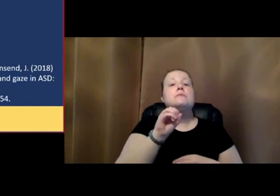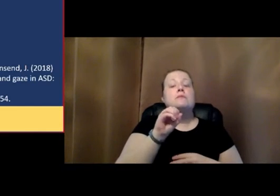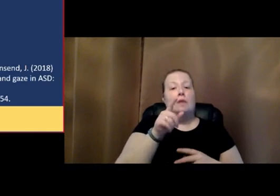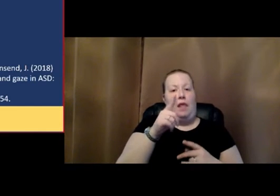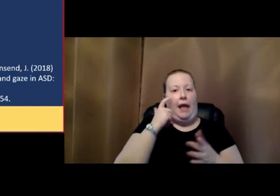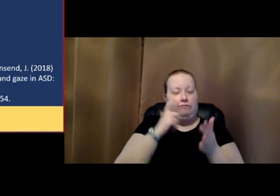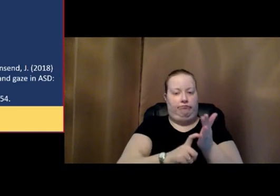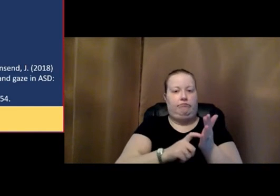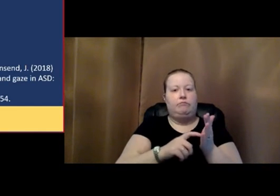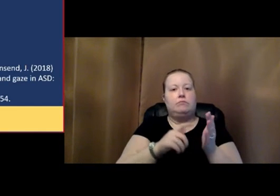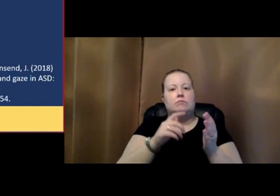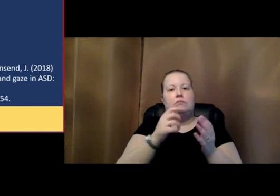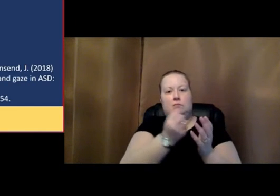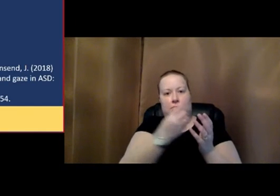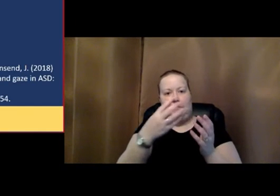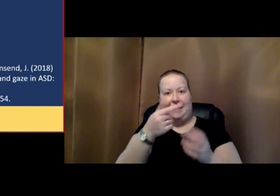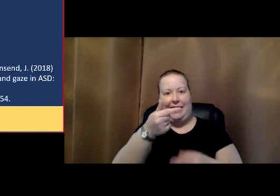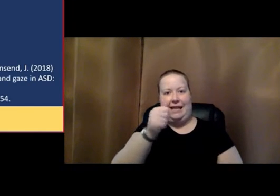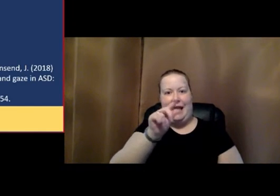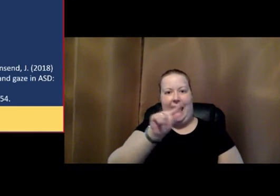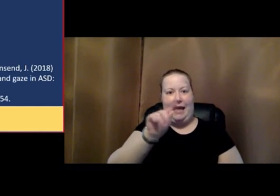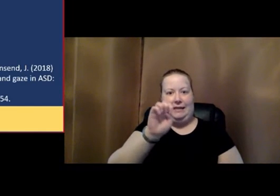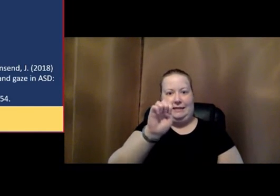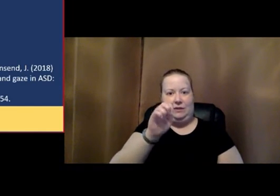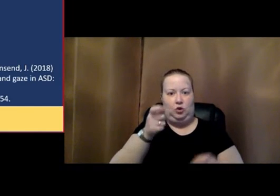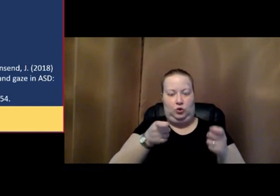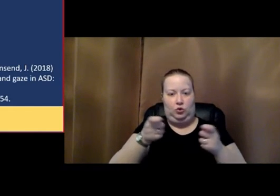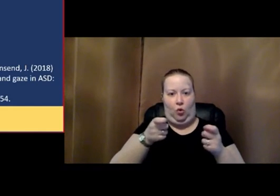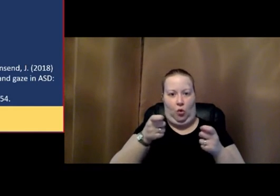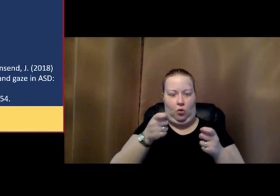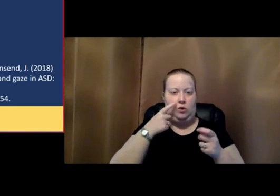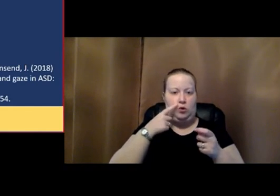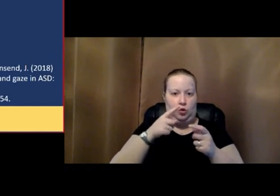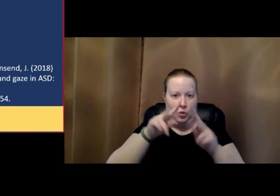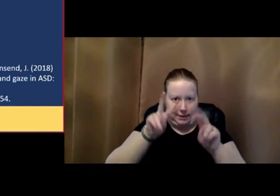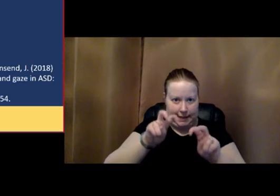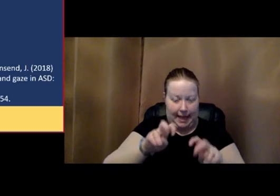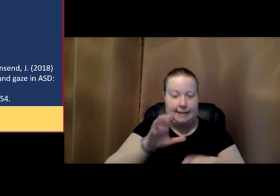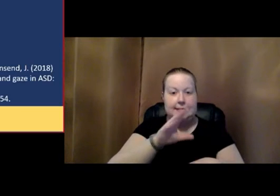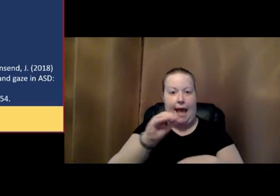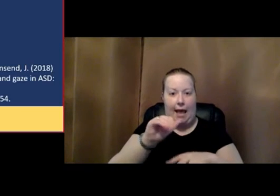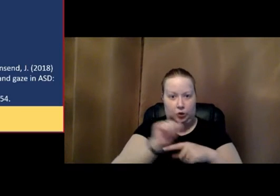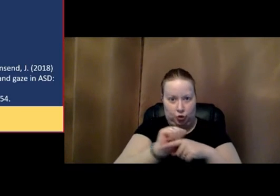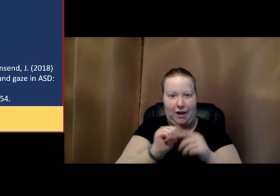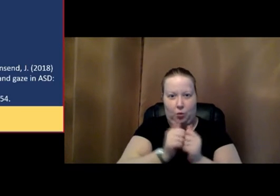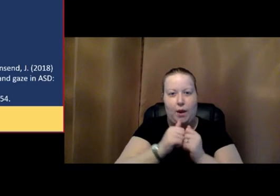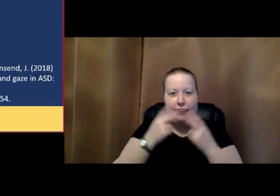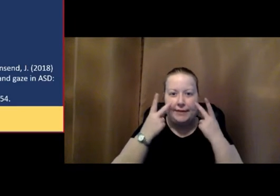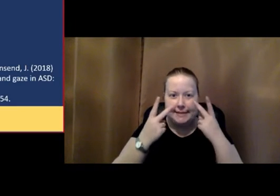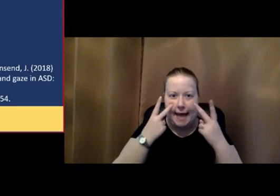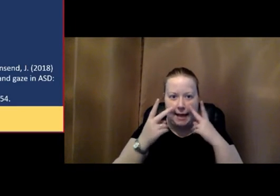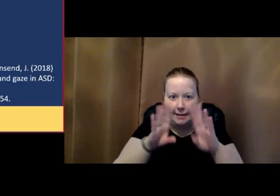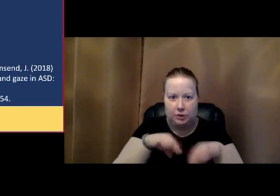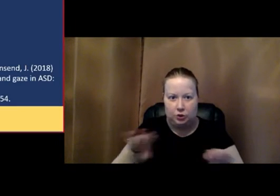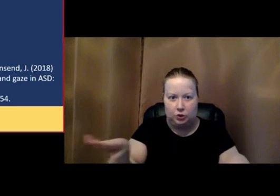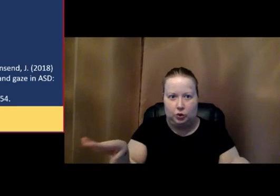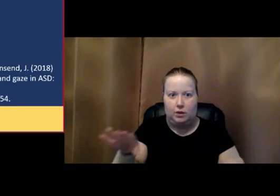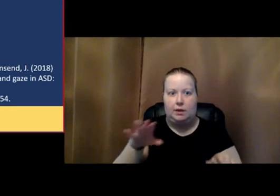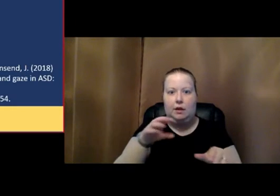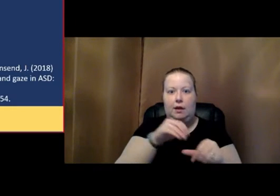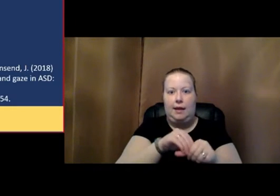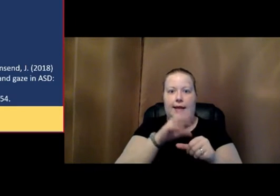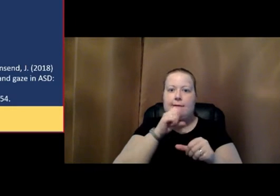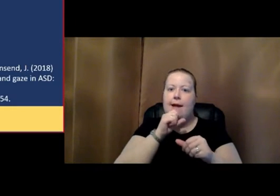control to assess and to train with the sighted children in the age range of